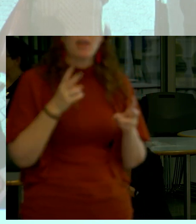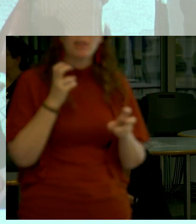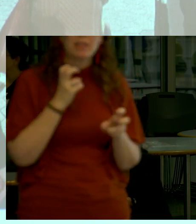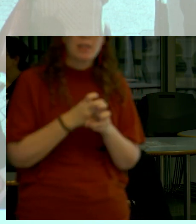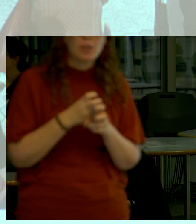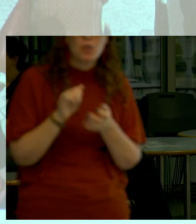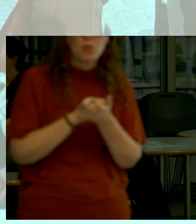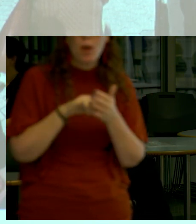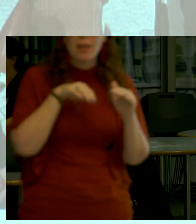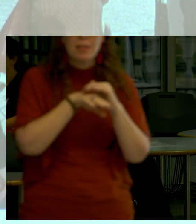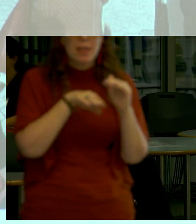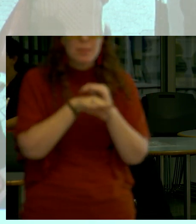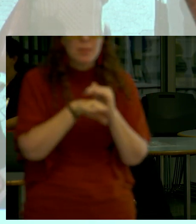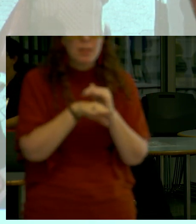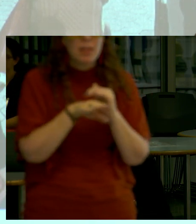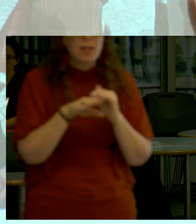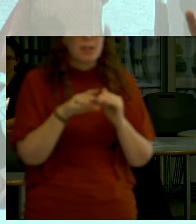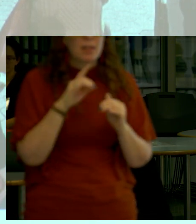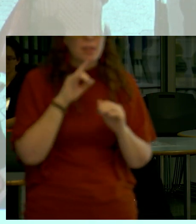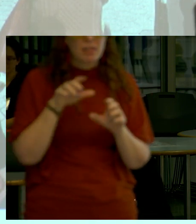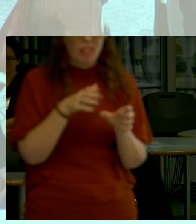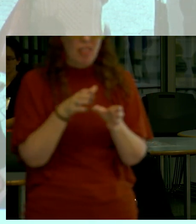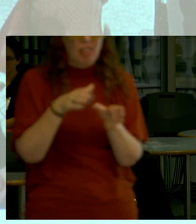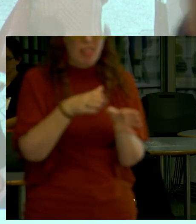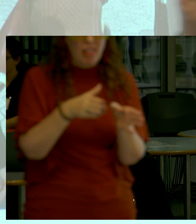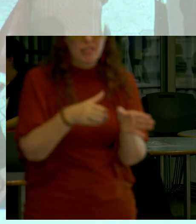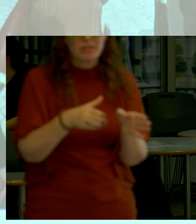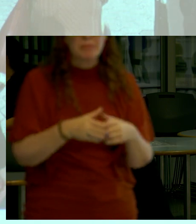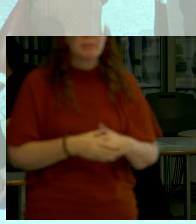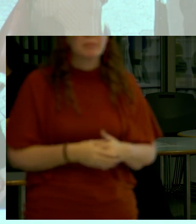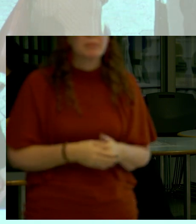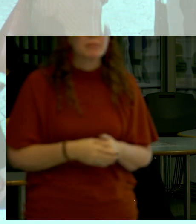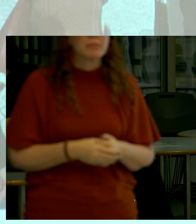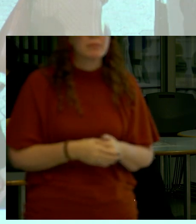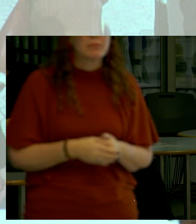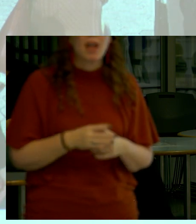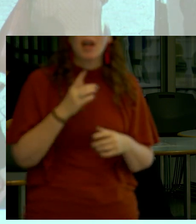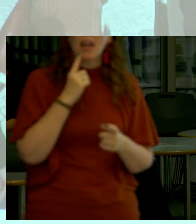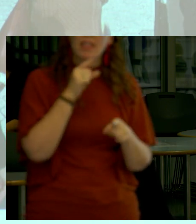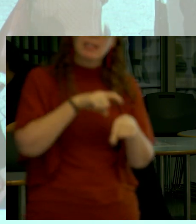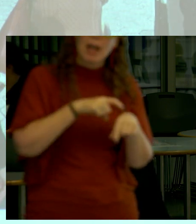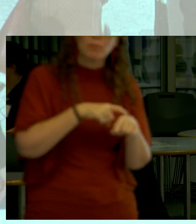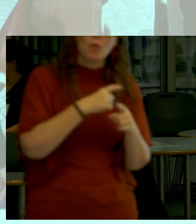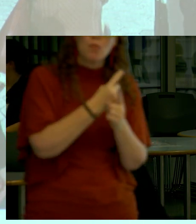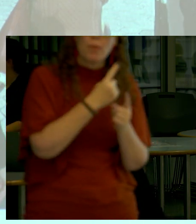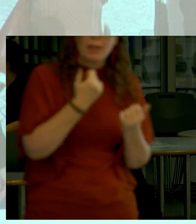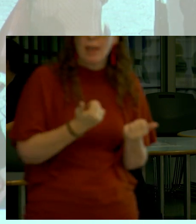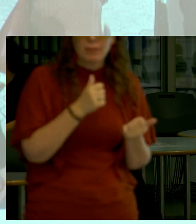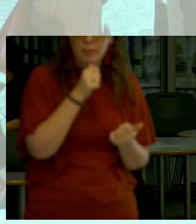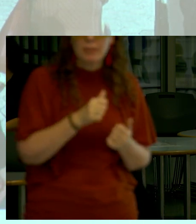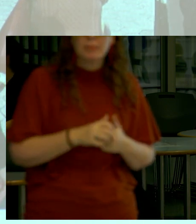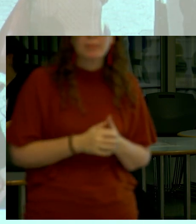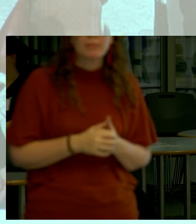accessibility because it has a very blocky architecture that was appropriate for the time again a lot of